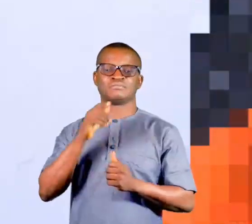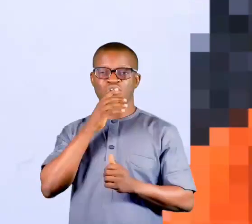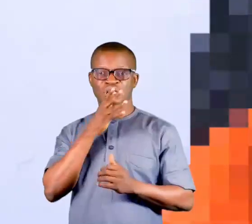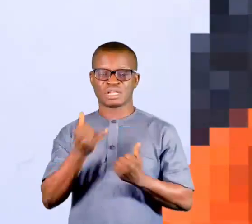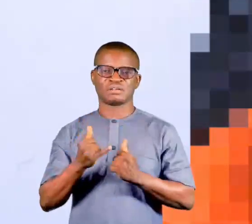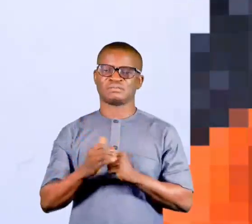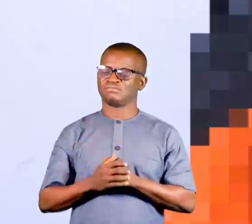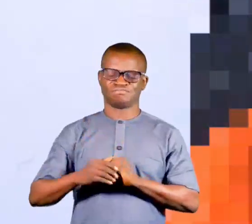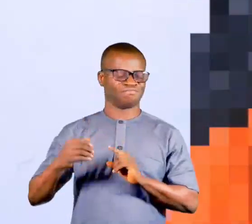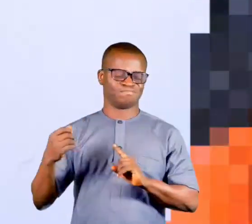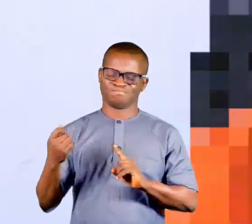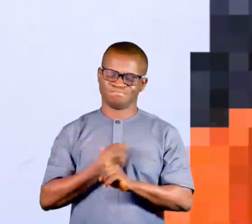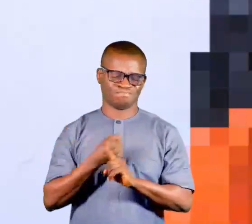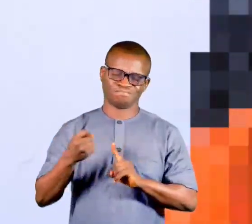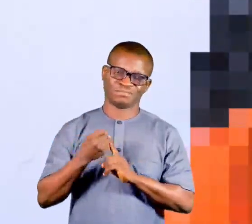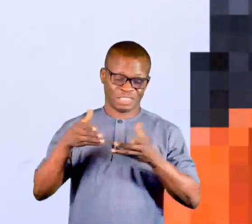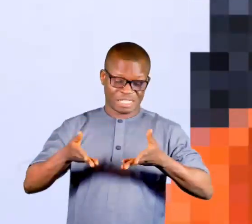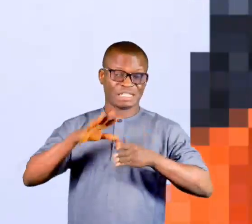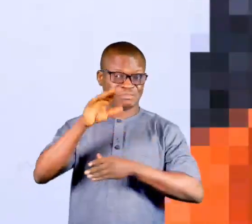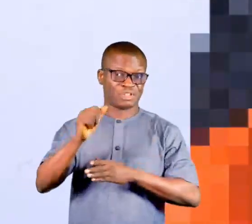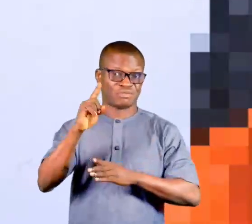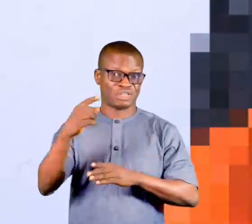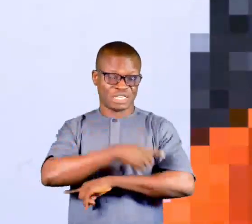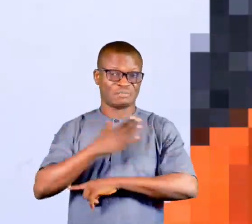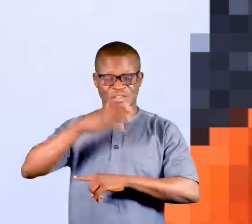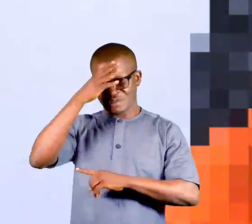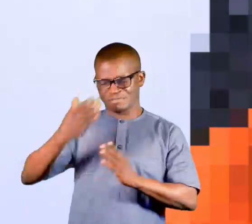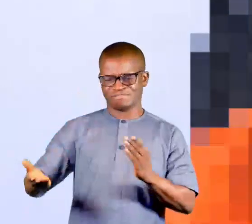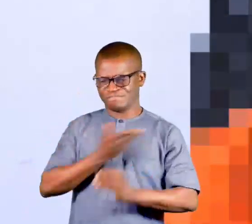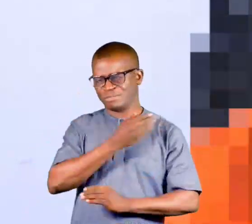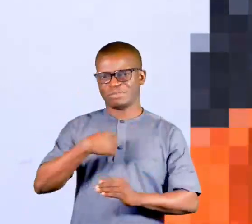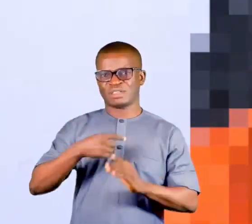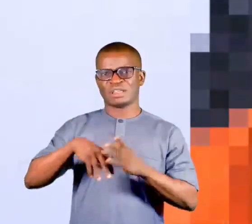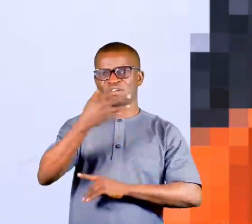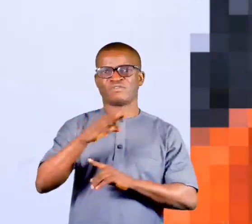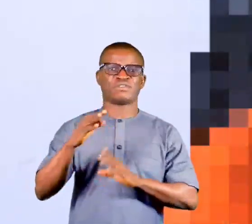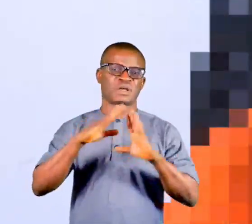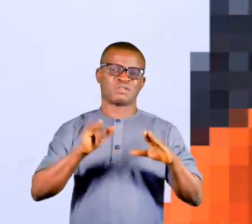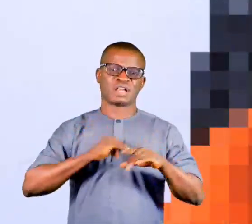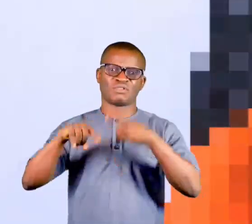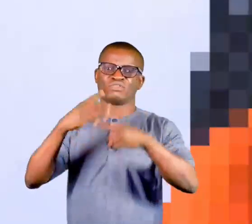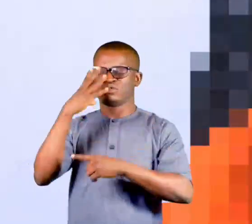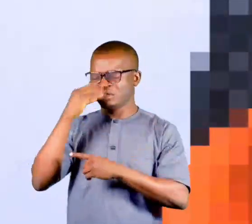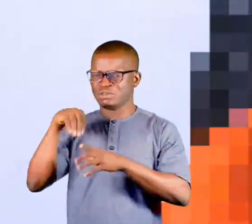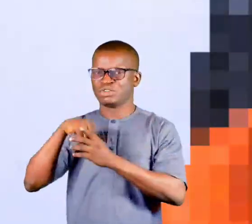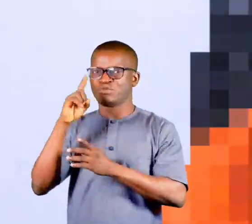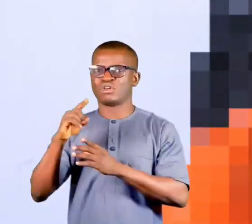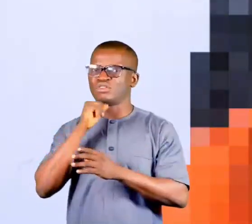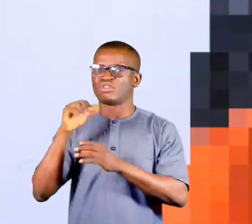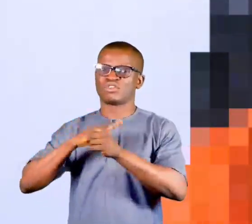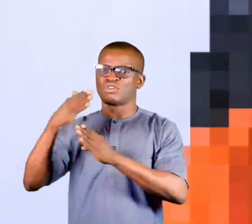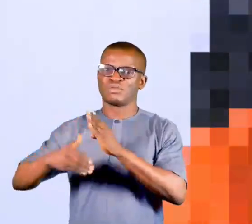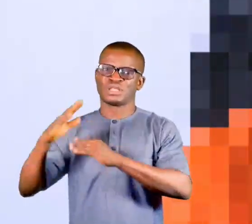is matrating me in this Abuja. One day, my father chased me from the house. I used to sleep in a computer building near one